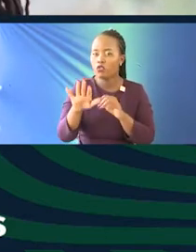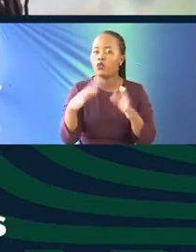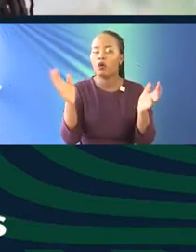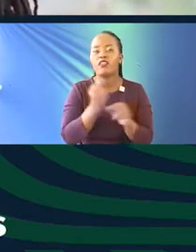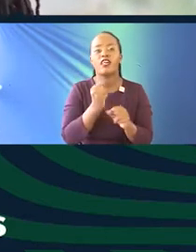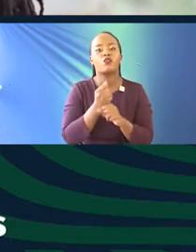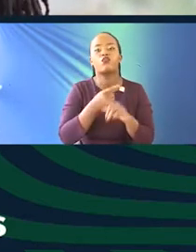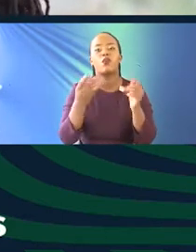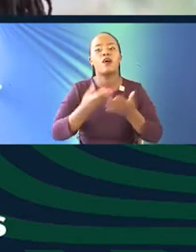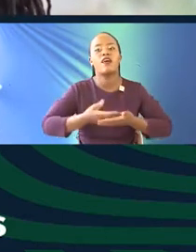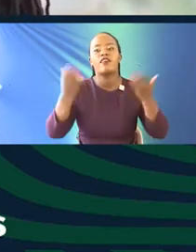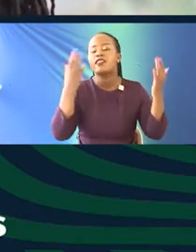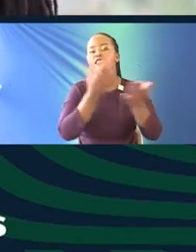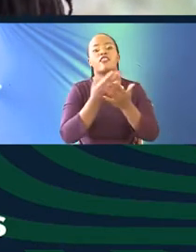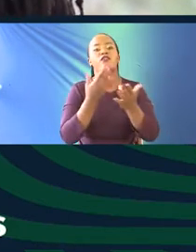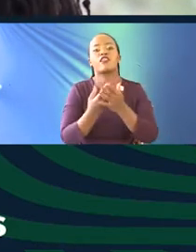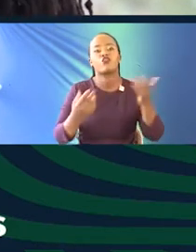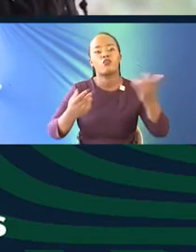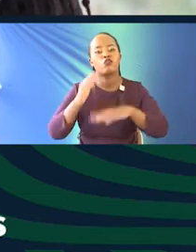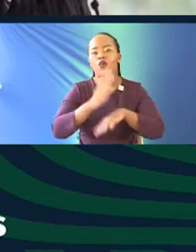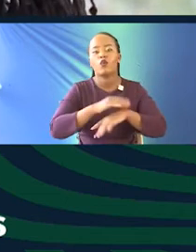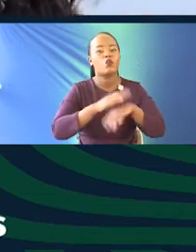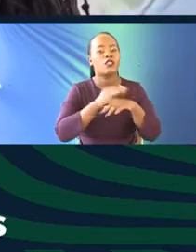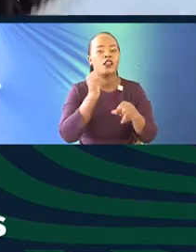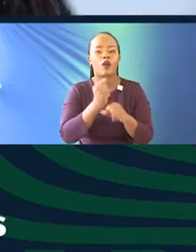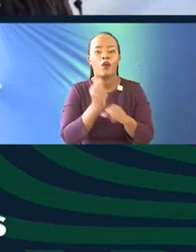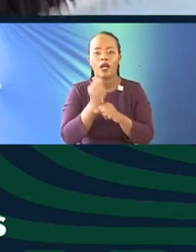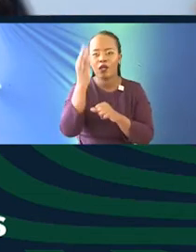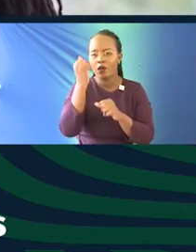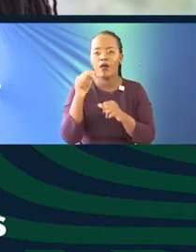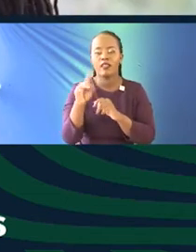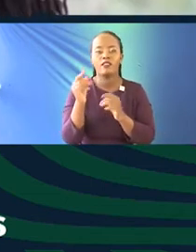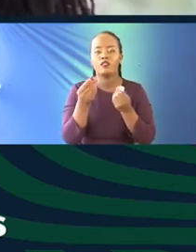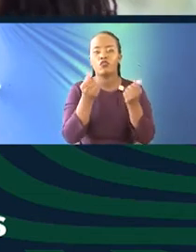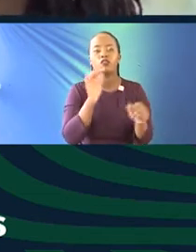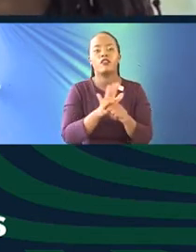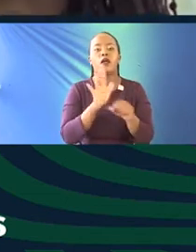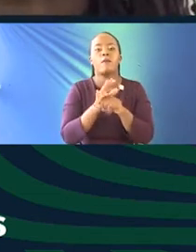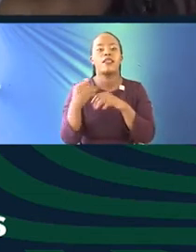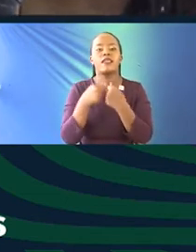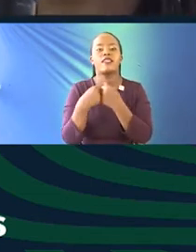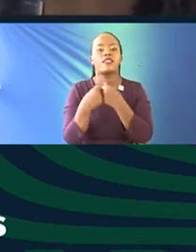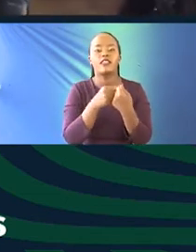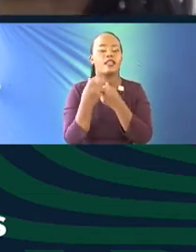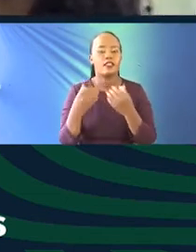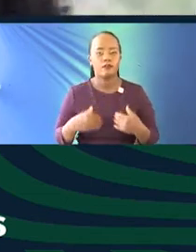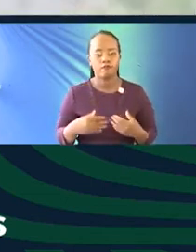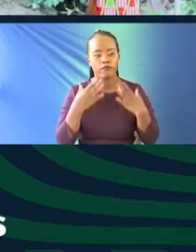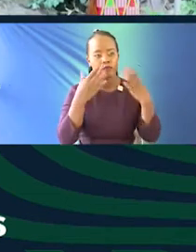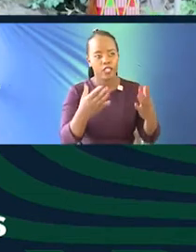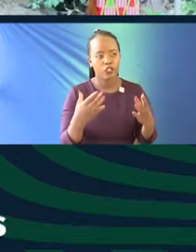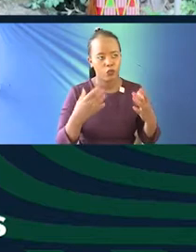do it from wherever they are. And thank you both for such great work because I think it's pushing some of the challenges that Dr. Nyairo gave us further.